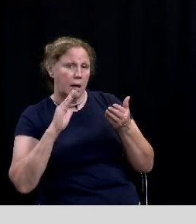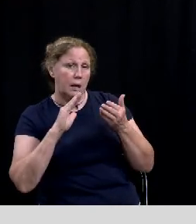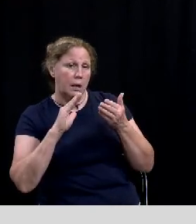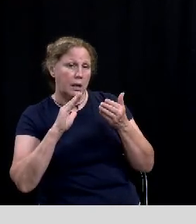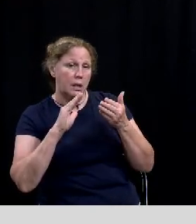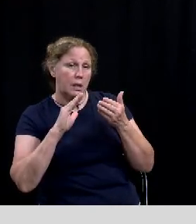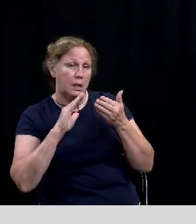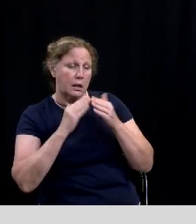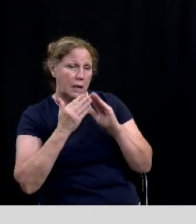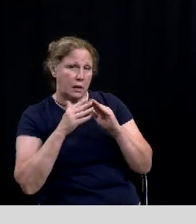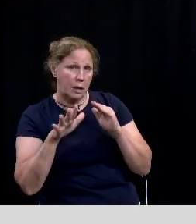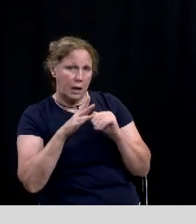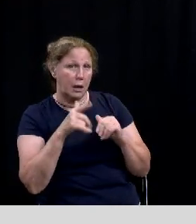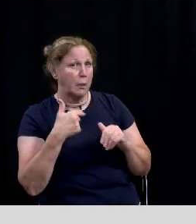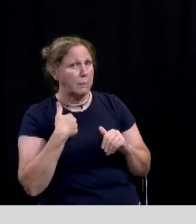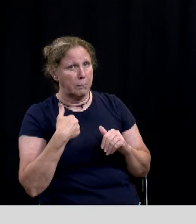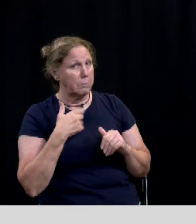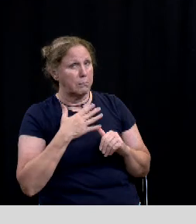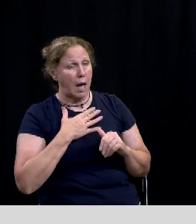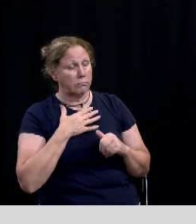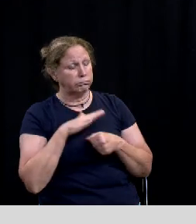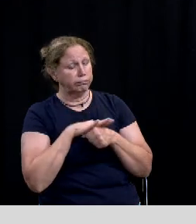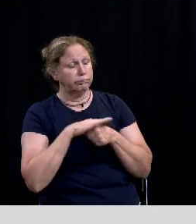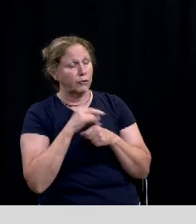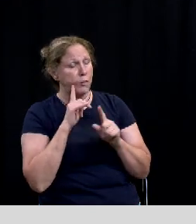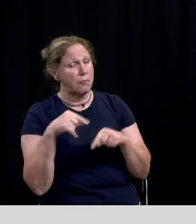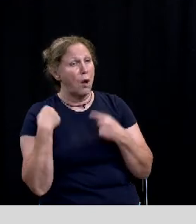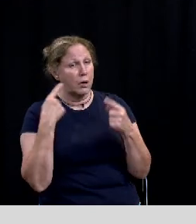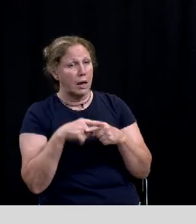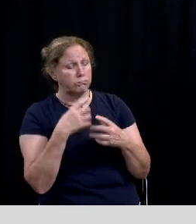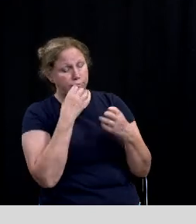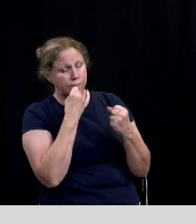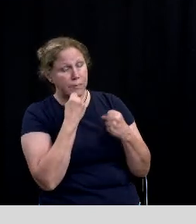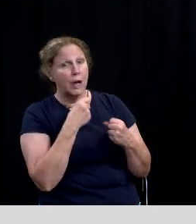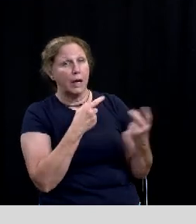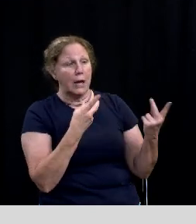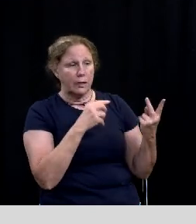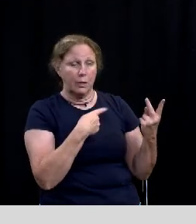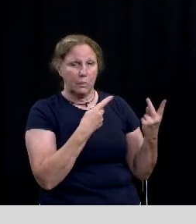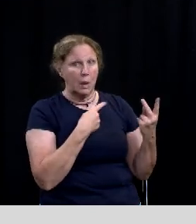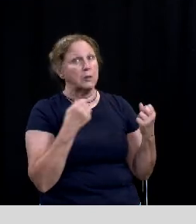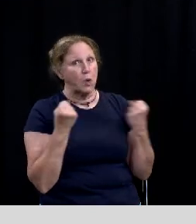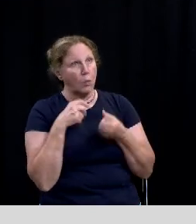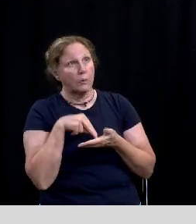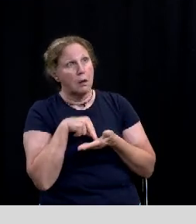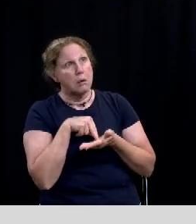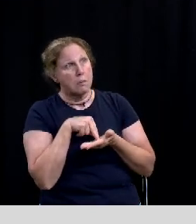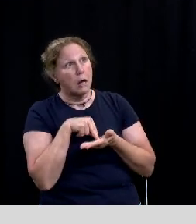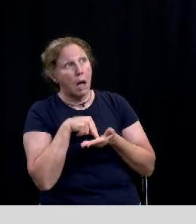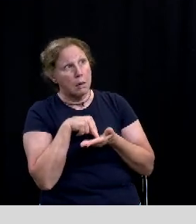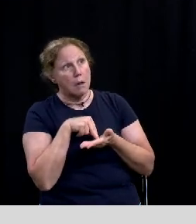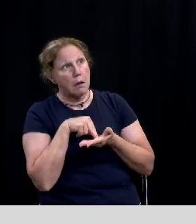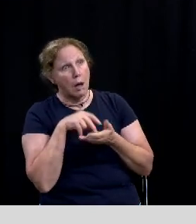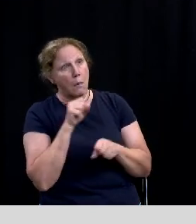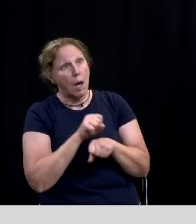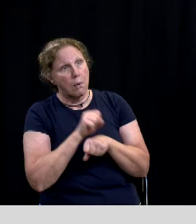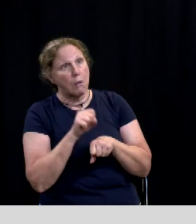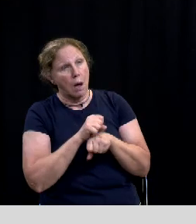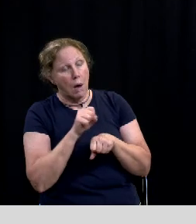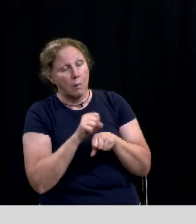was was my bag for a long time so and hector and i were in the cold um working on